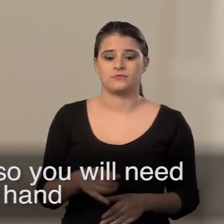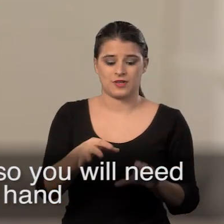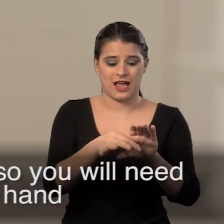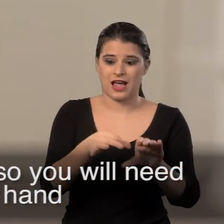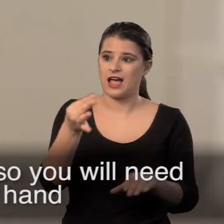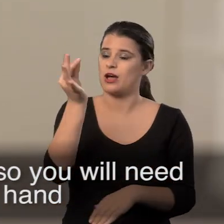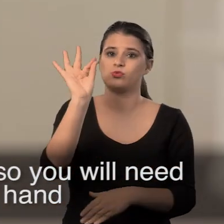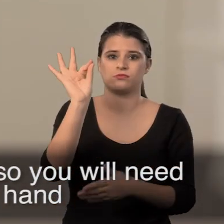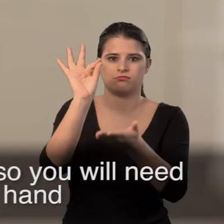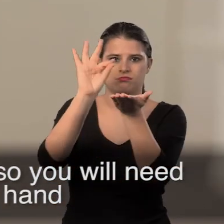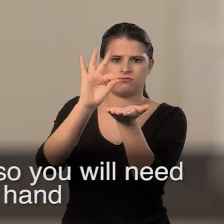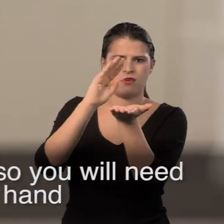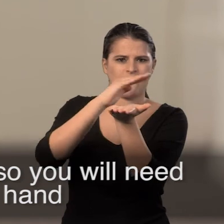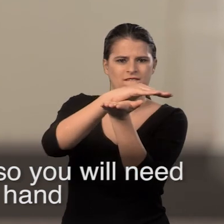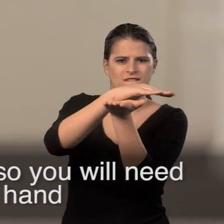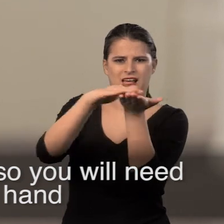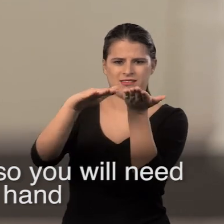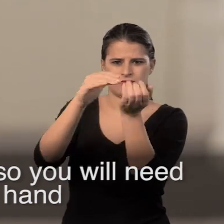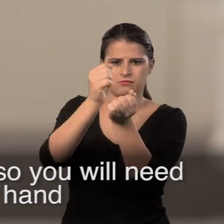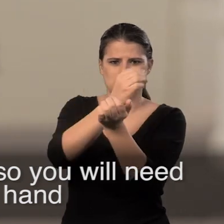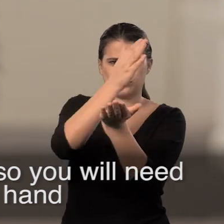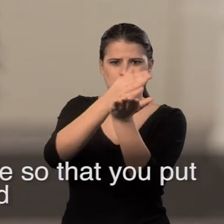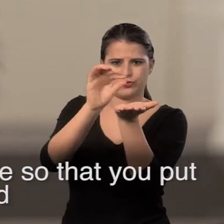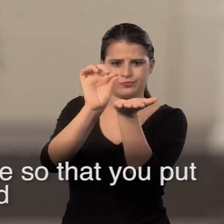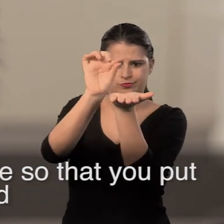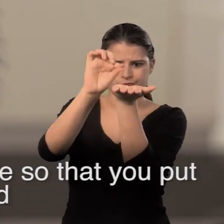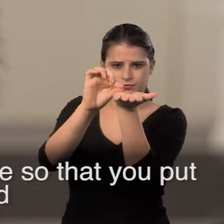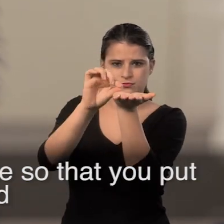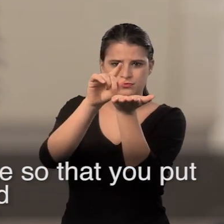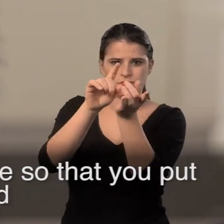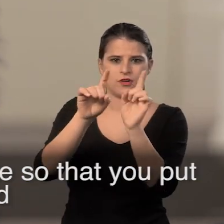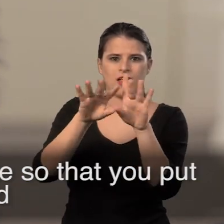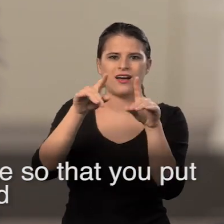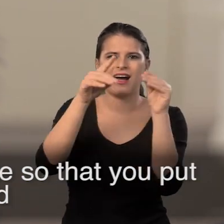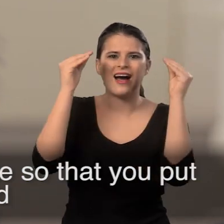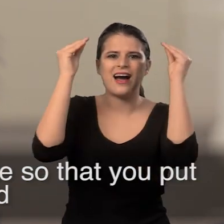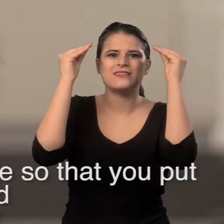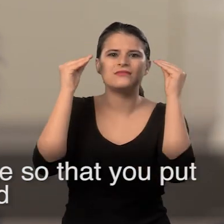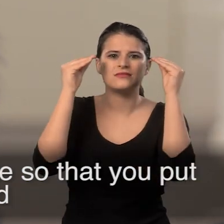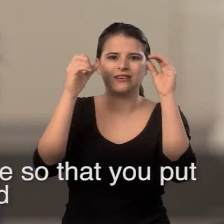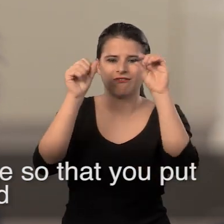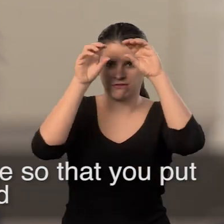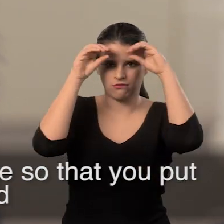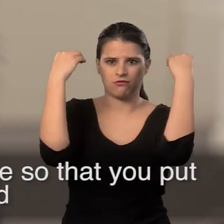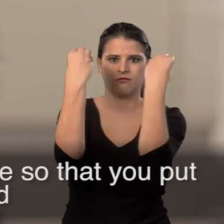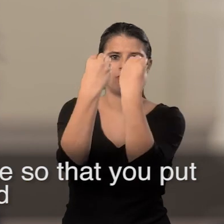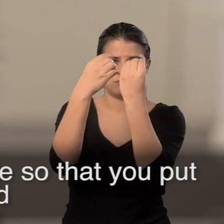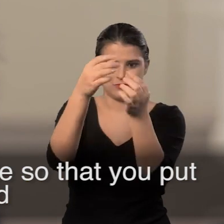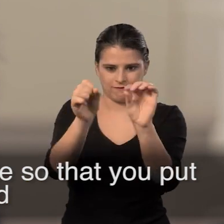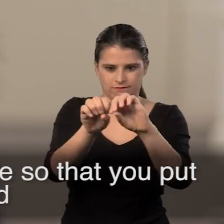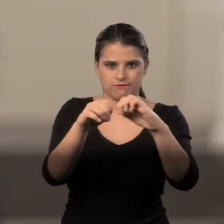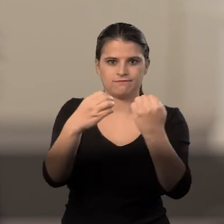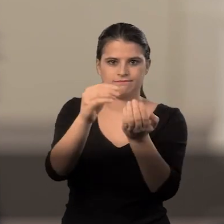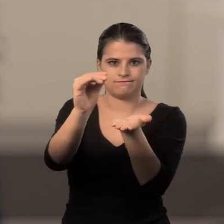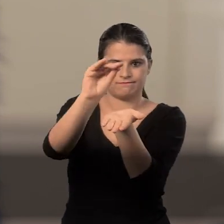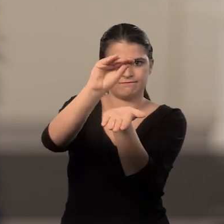comes out a little bit flat. So you will need to put it on the palm of your hand to ensure that the rim sits on the outside. So you put it on the right way round.